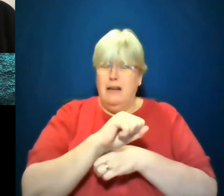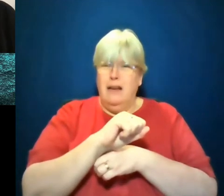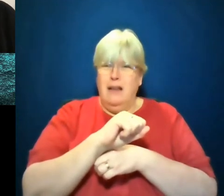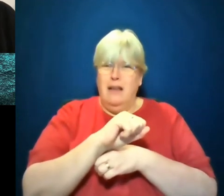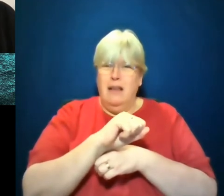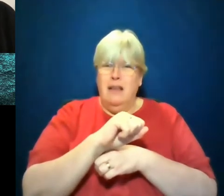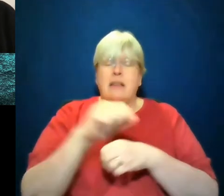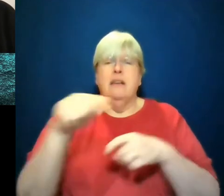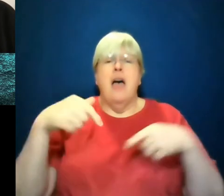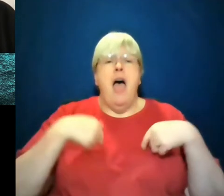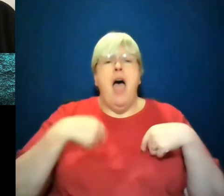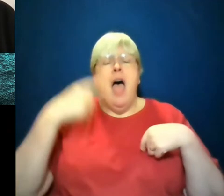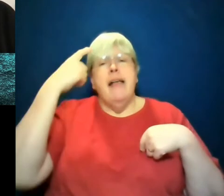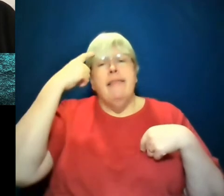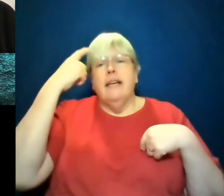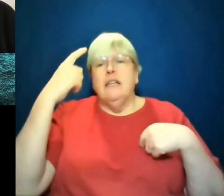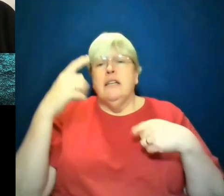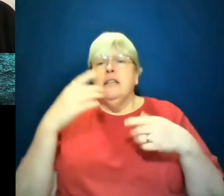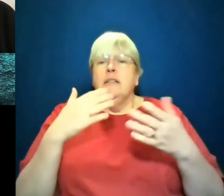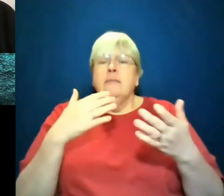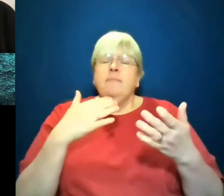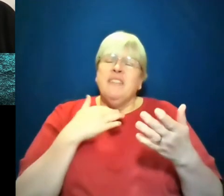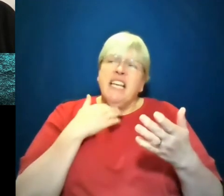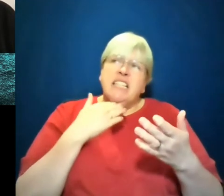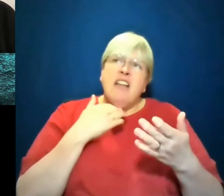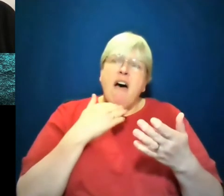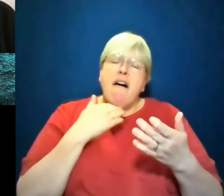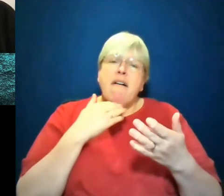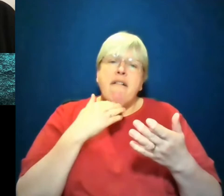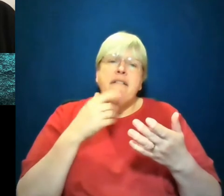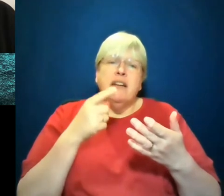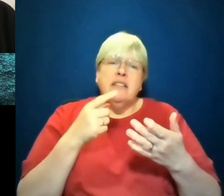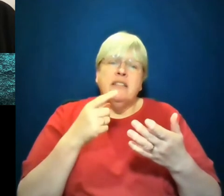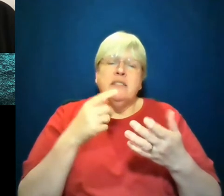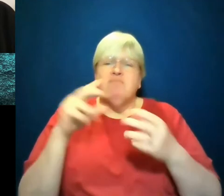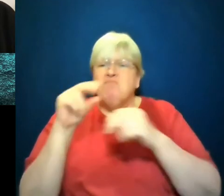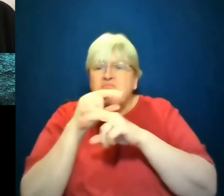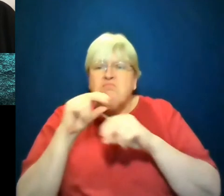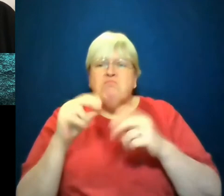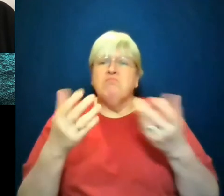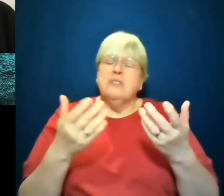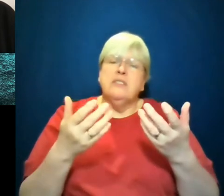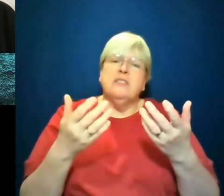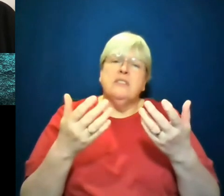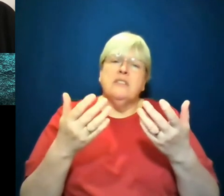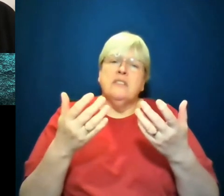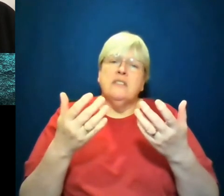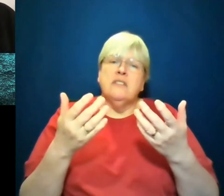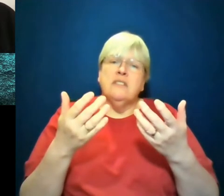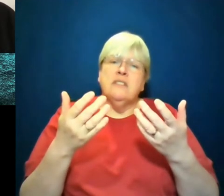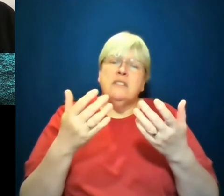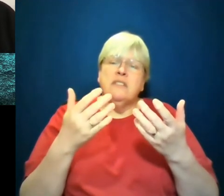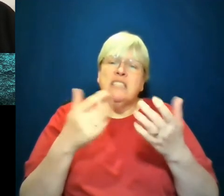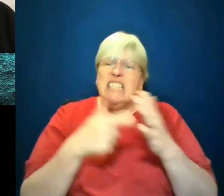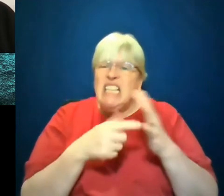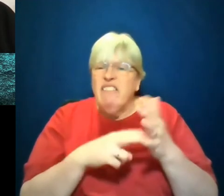I think there's enough of, there's enough of that way of talking and chatter and in the media and the zeitgeist that